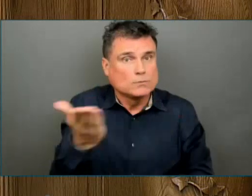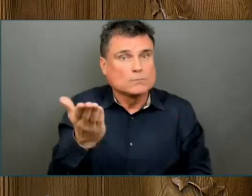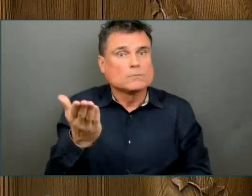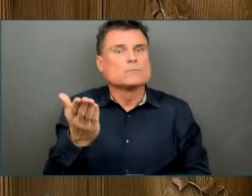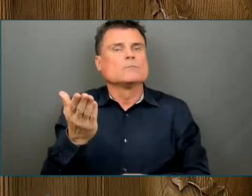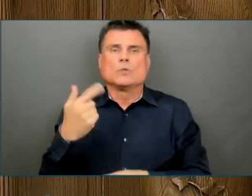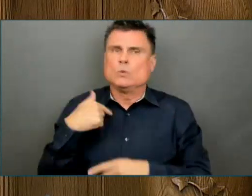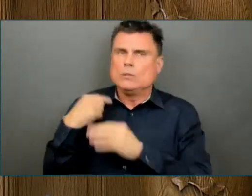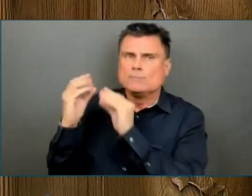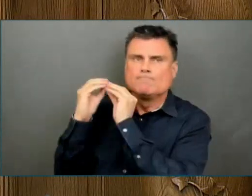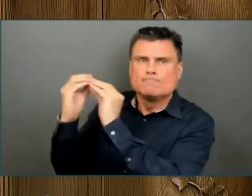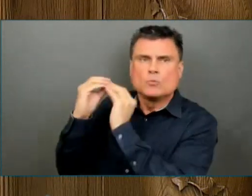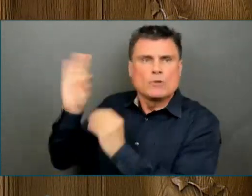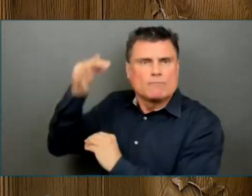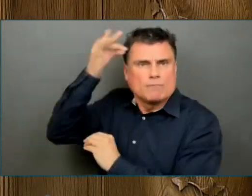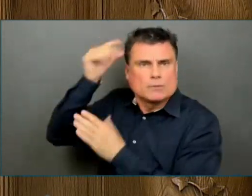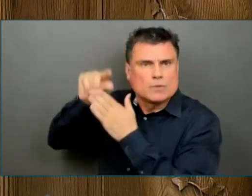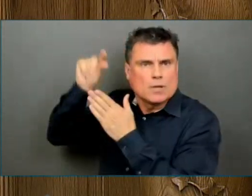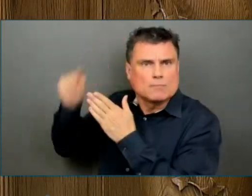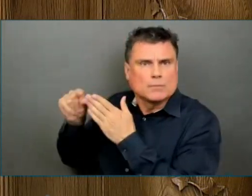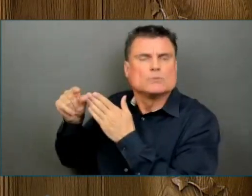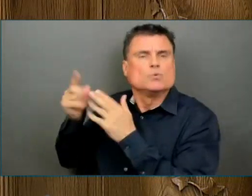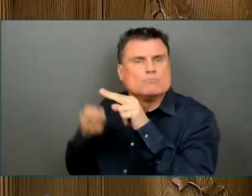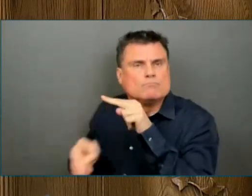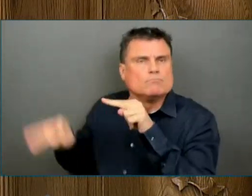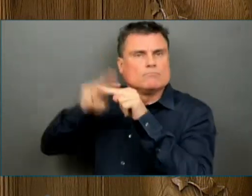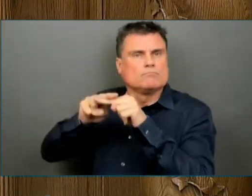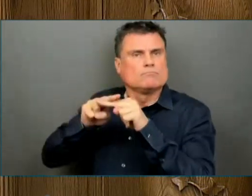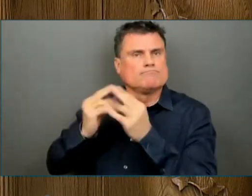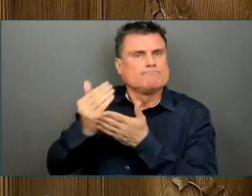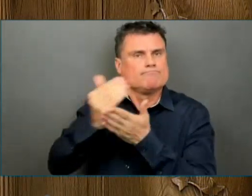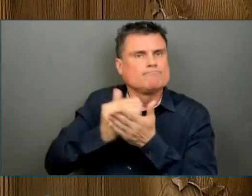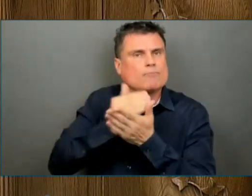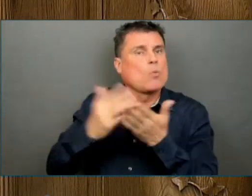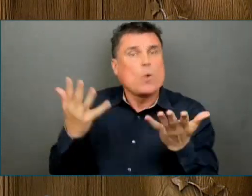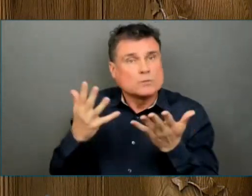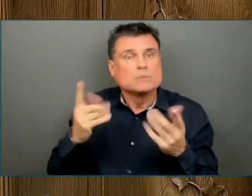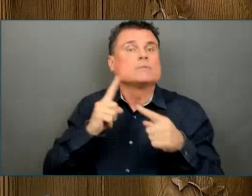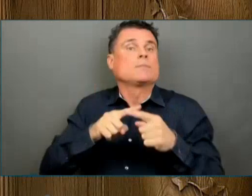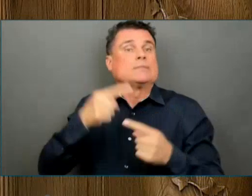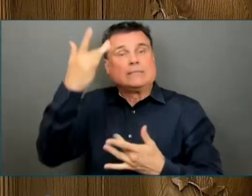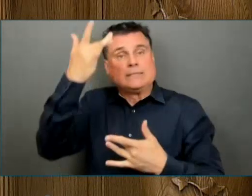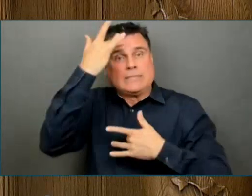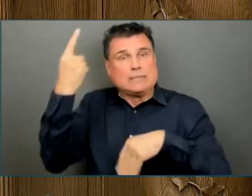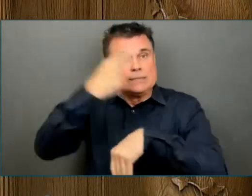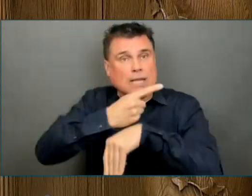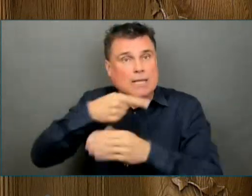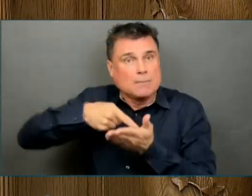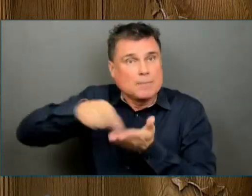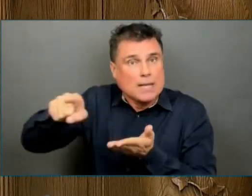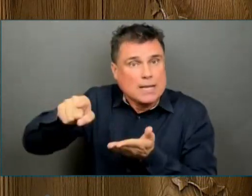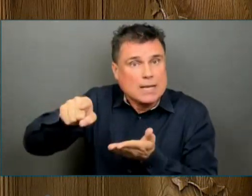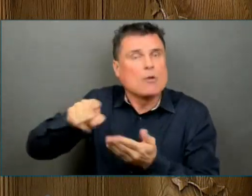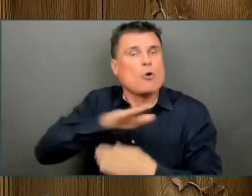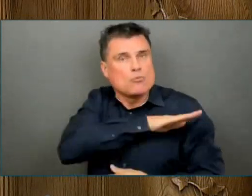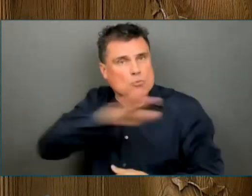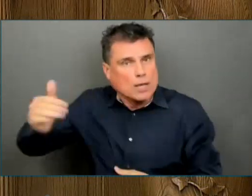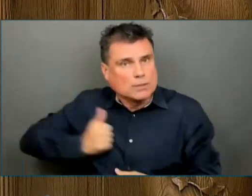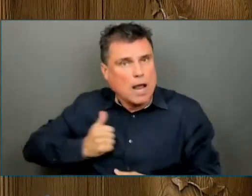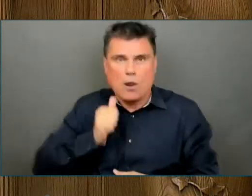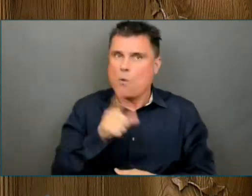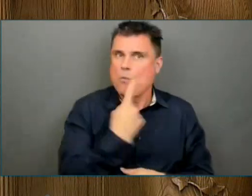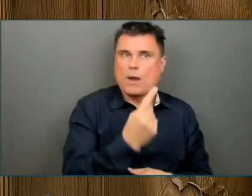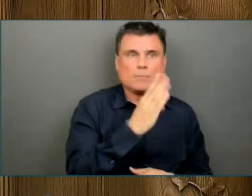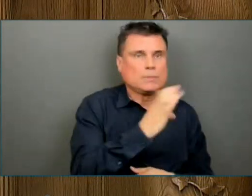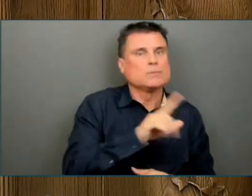Canada during the pandemic. And we amended BC's laws to make sure workers cannot be fired for staying home when they are